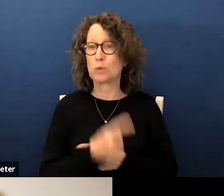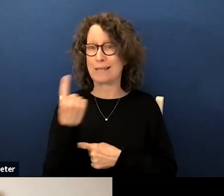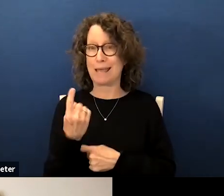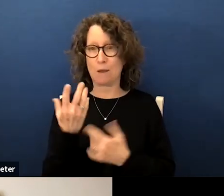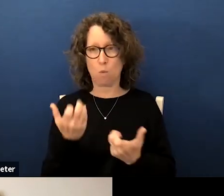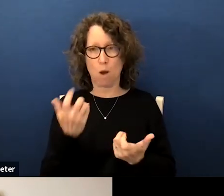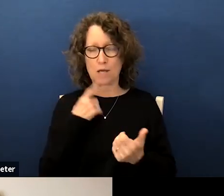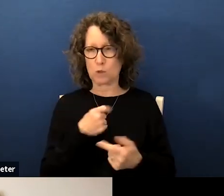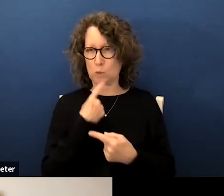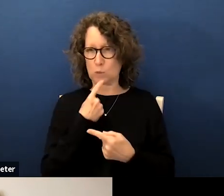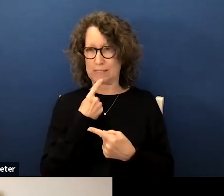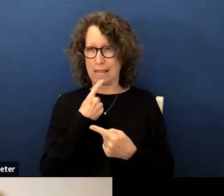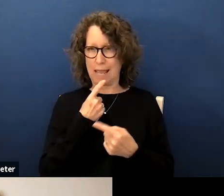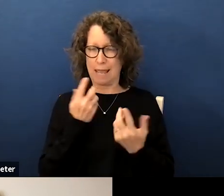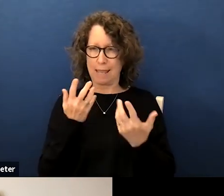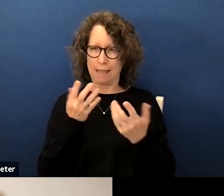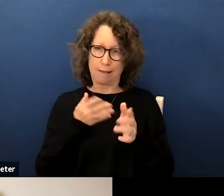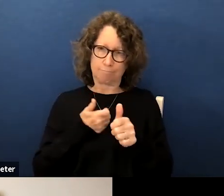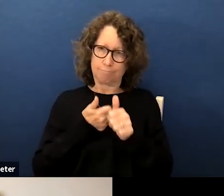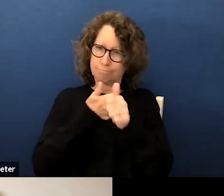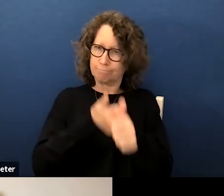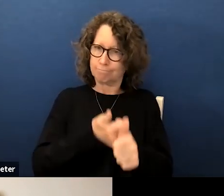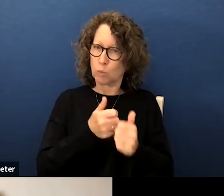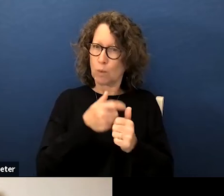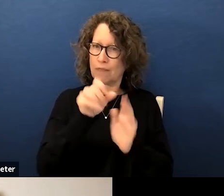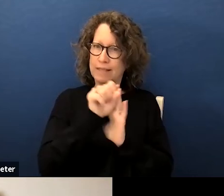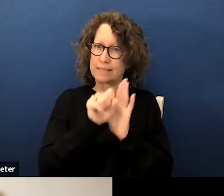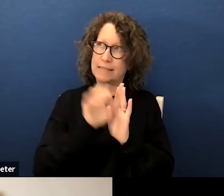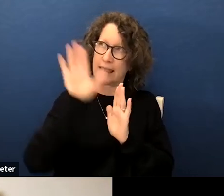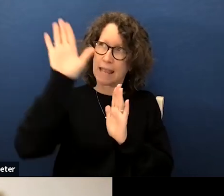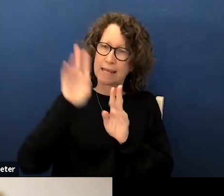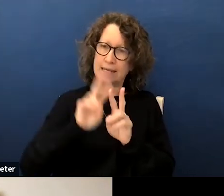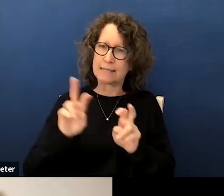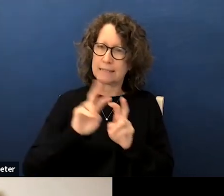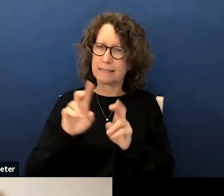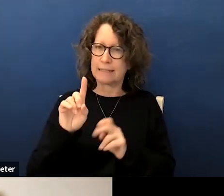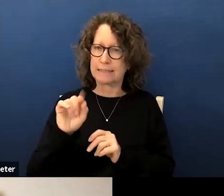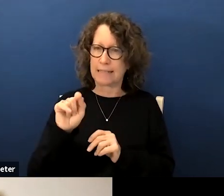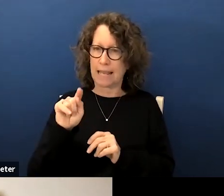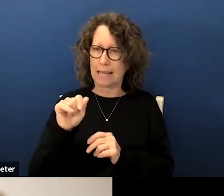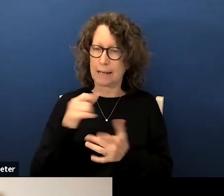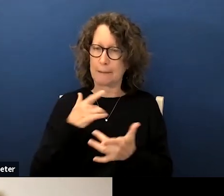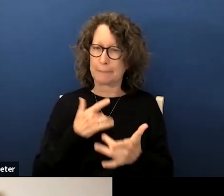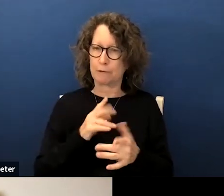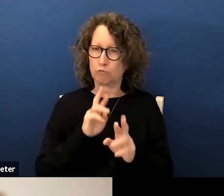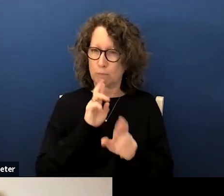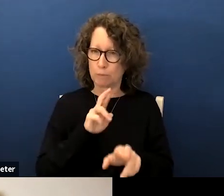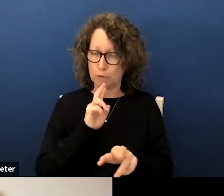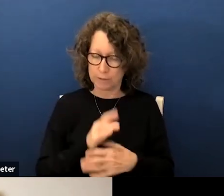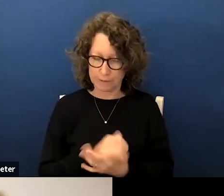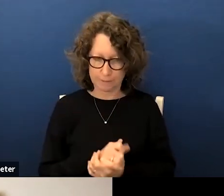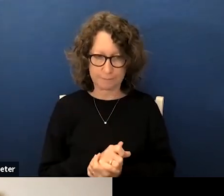want it to stay aligned with what the state assessment data usually reports on